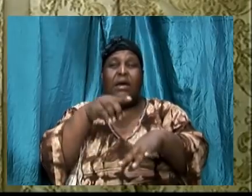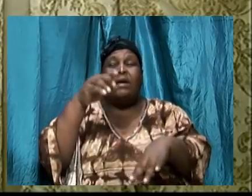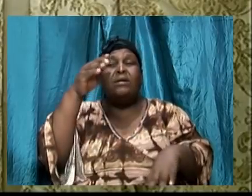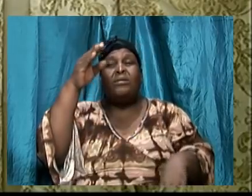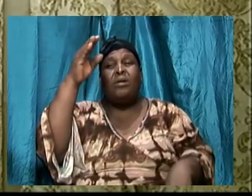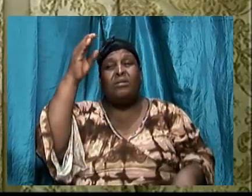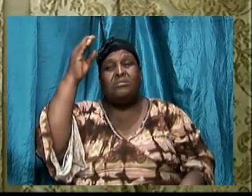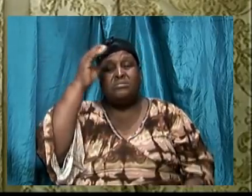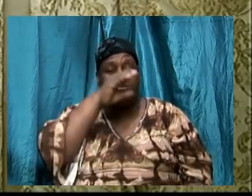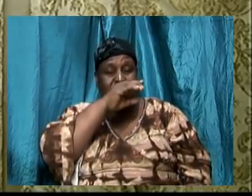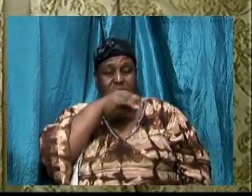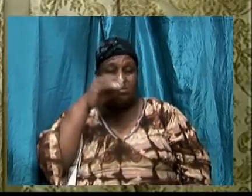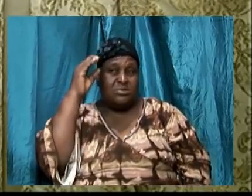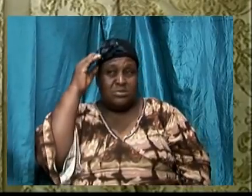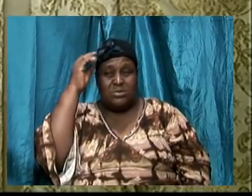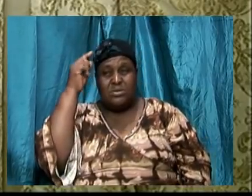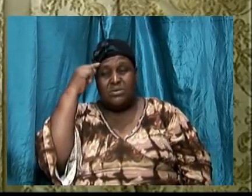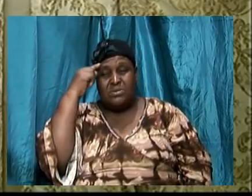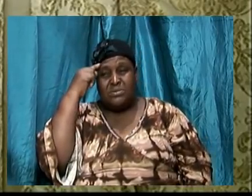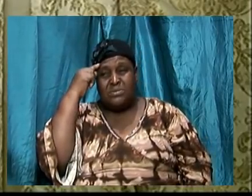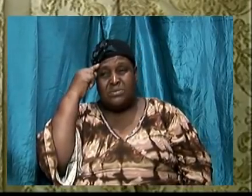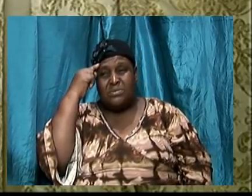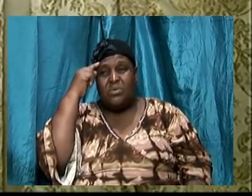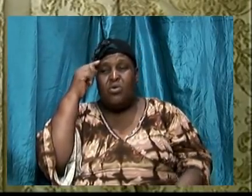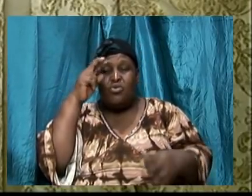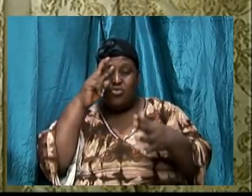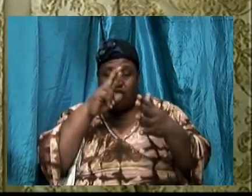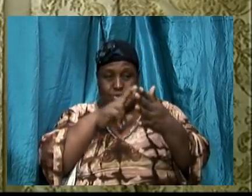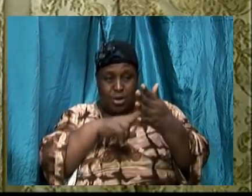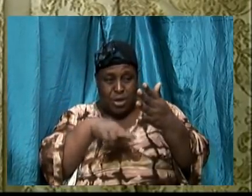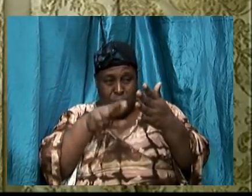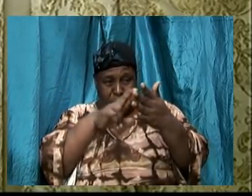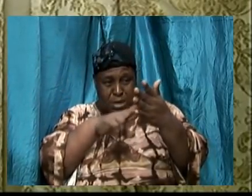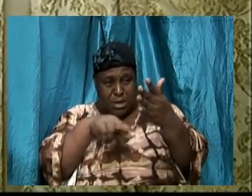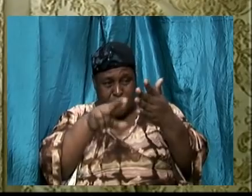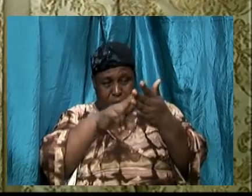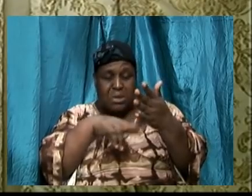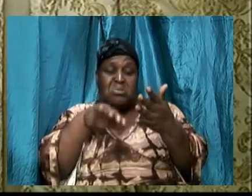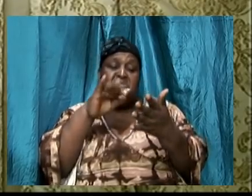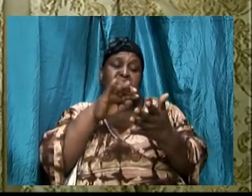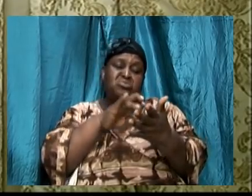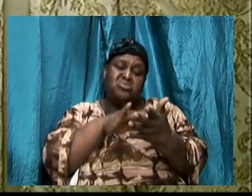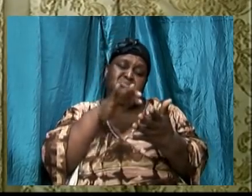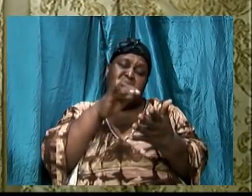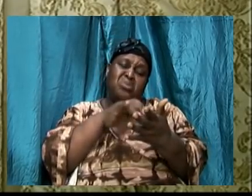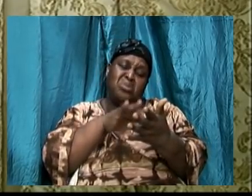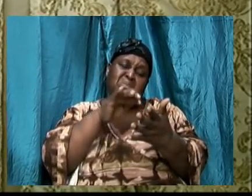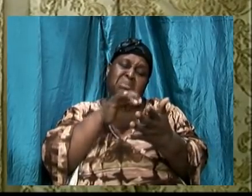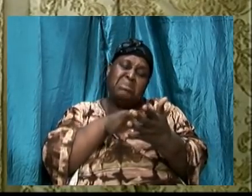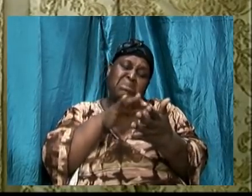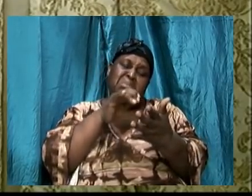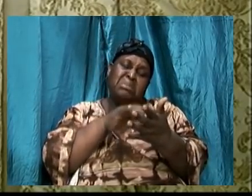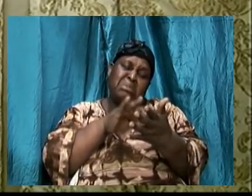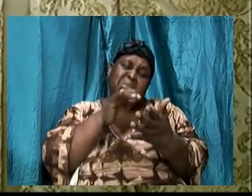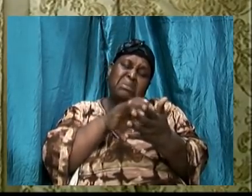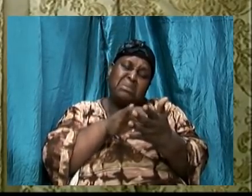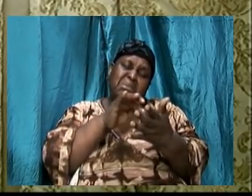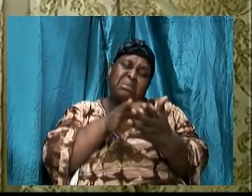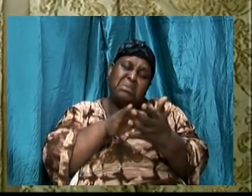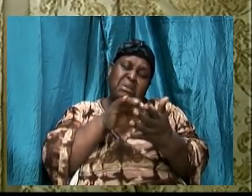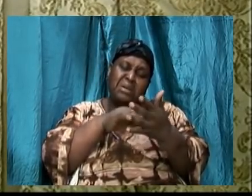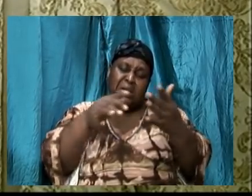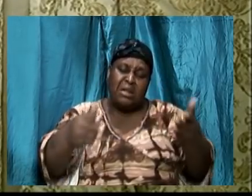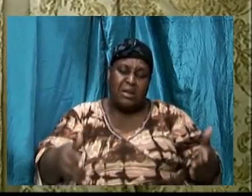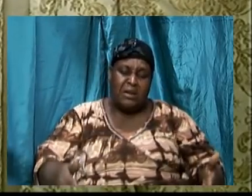digging into the word, reading it, studying it, having it forming a